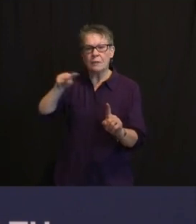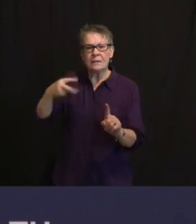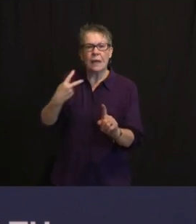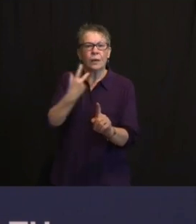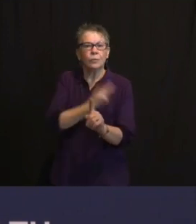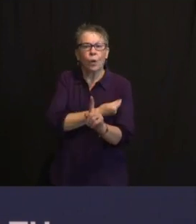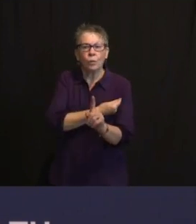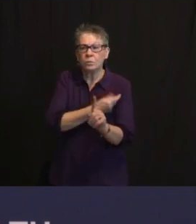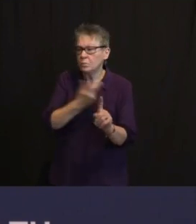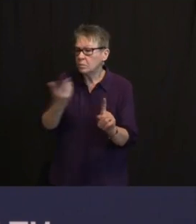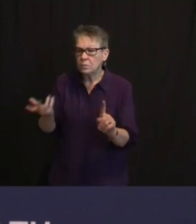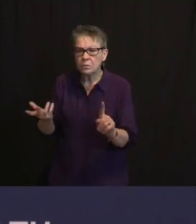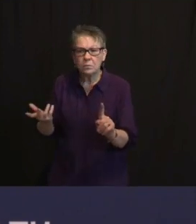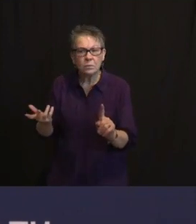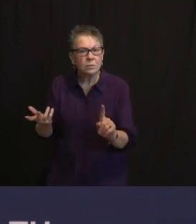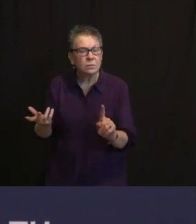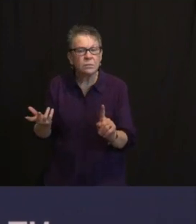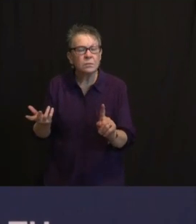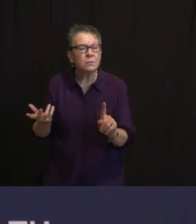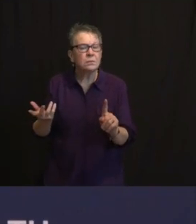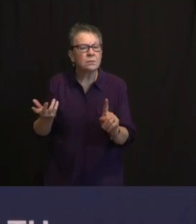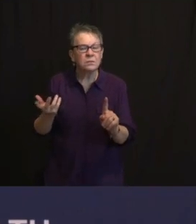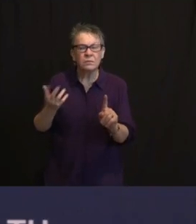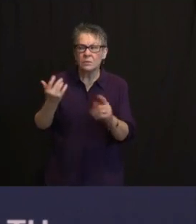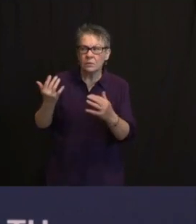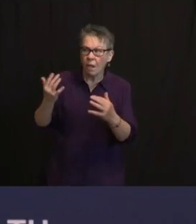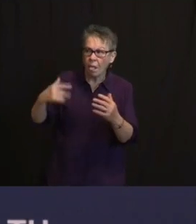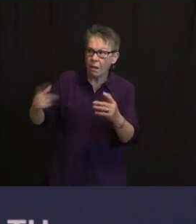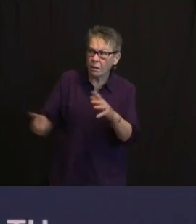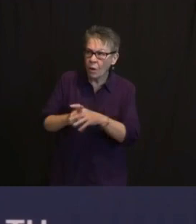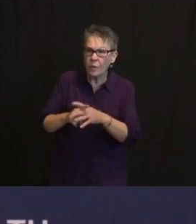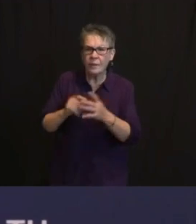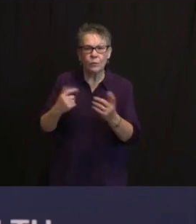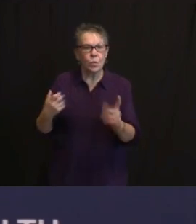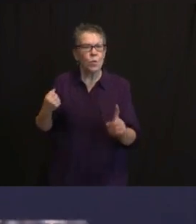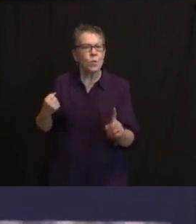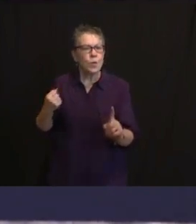BETTER NOT BE, NOTHING'S GETTING THROWN AWAY. DO YOU HAVE THAT NUMBER BY CHANCE?